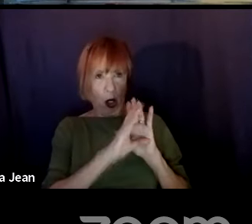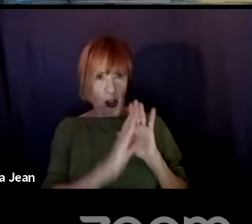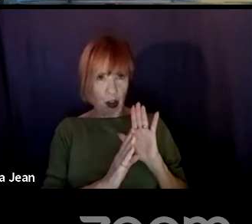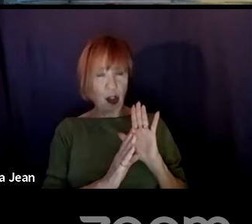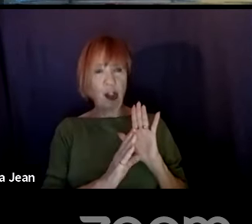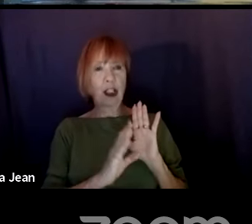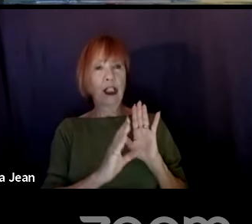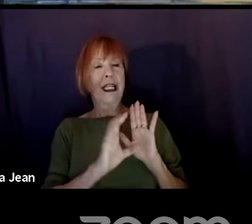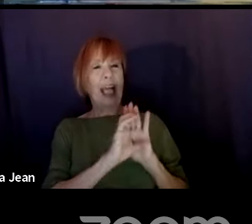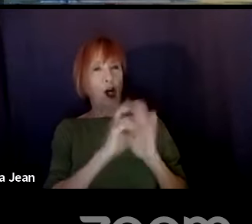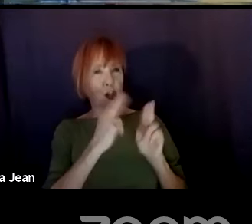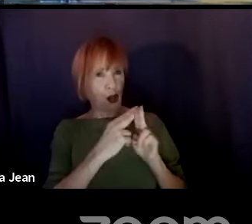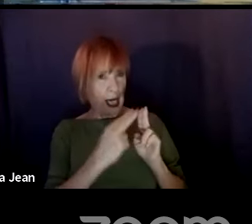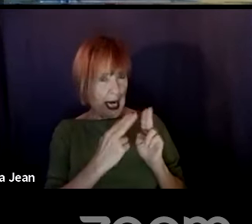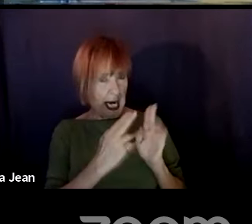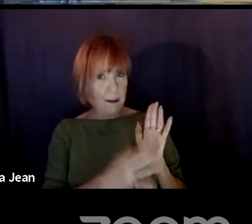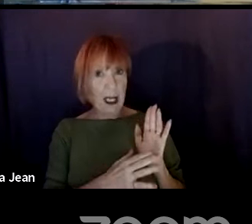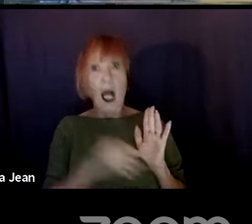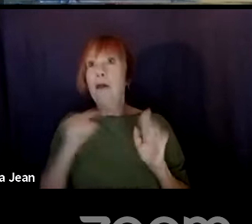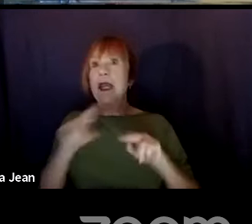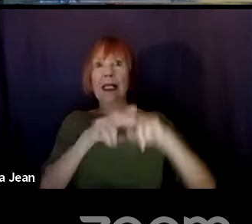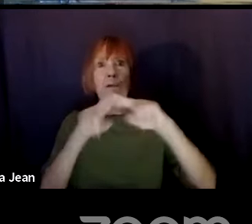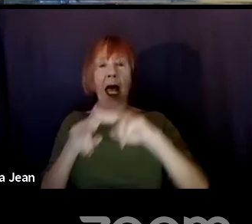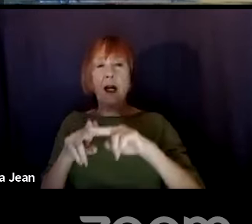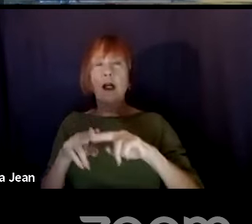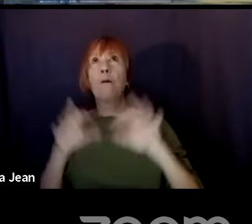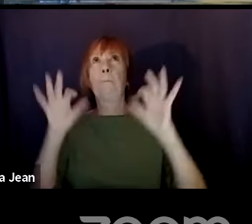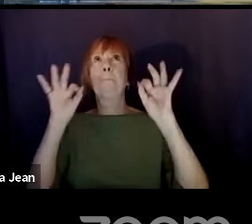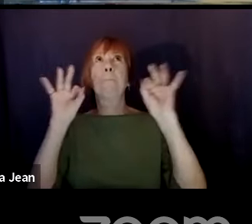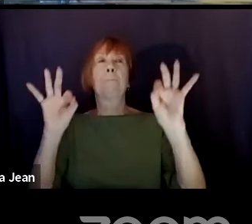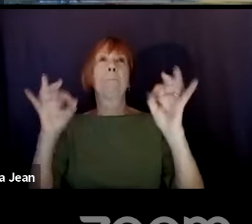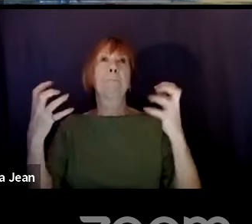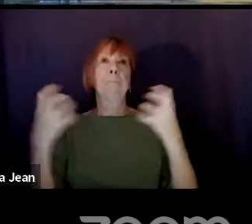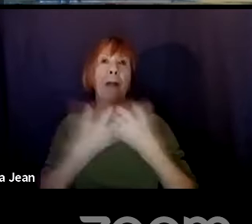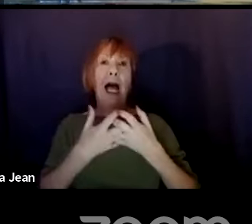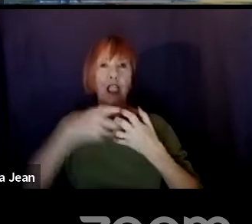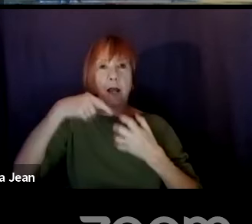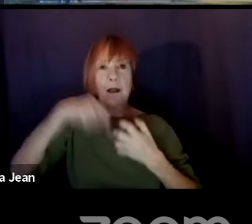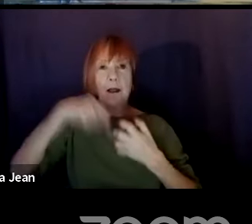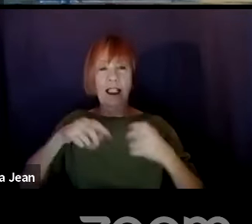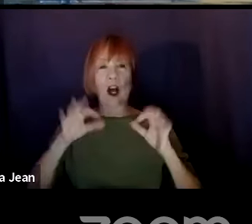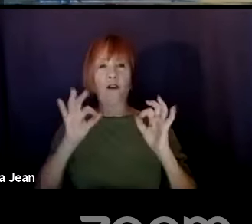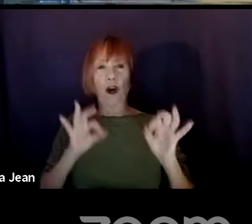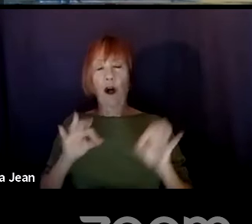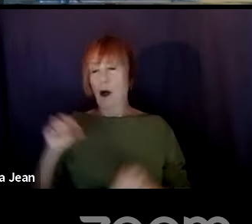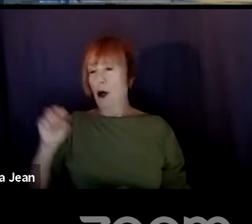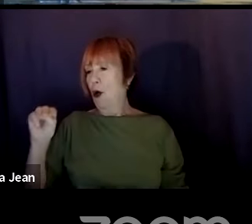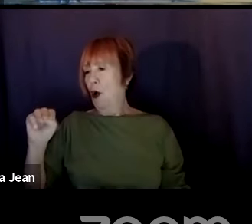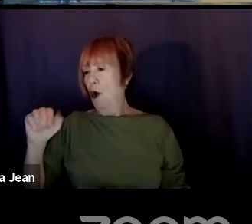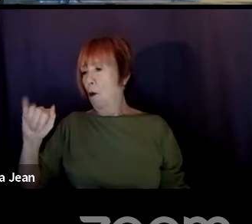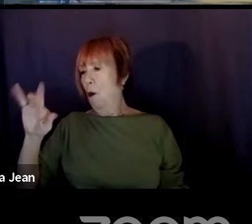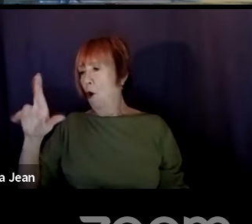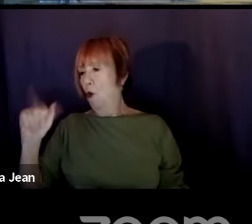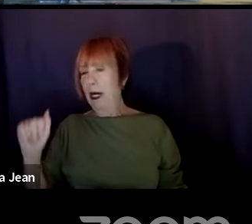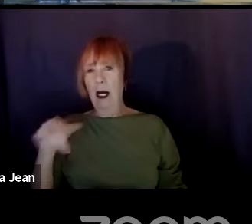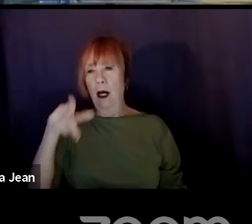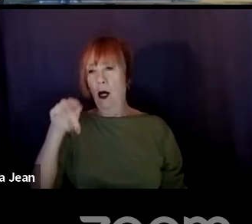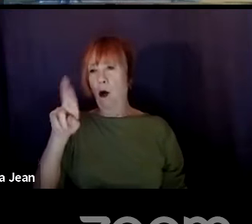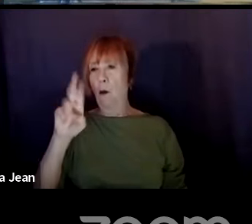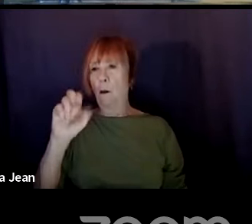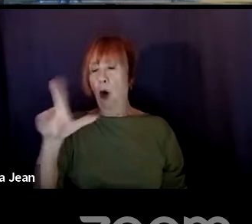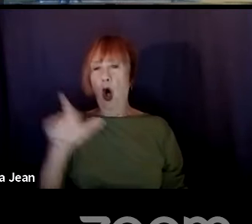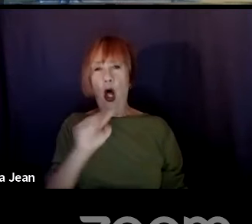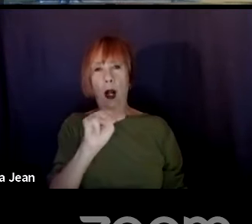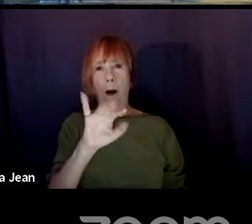this panel is fantastically suited for something, because Maria, Paul, and Michelle all sit on committees